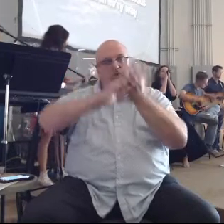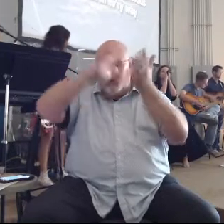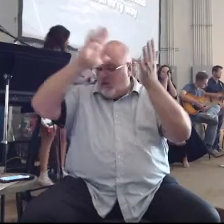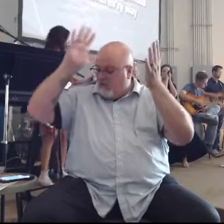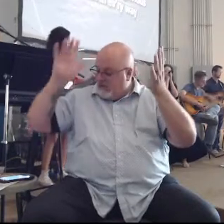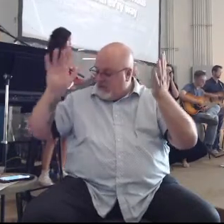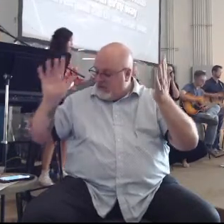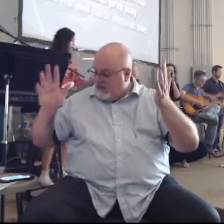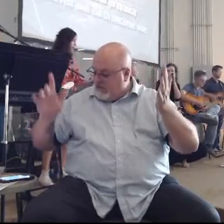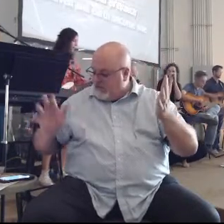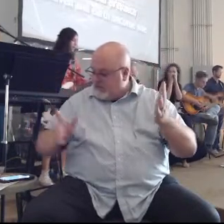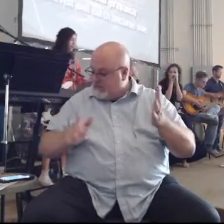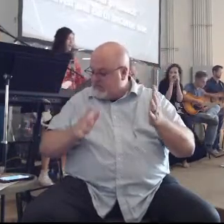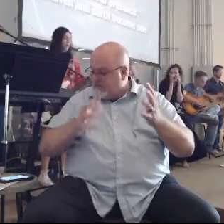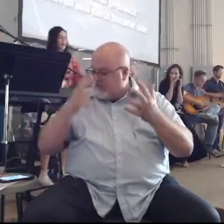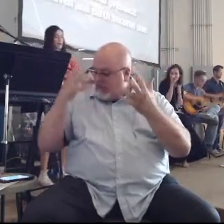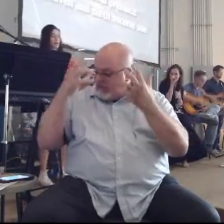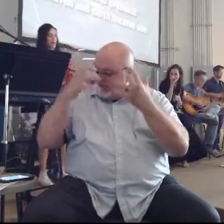Glorious